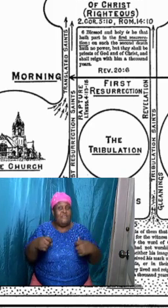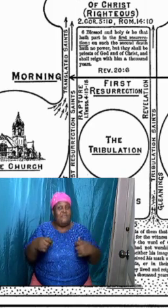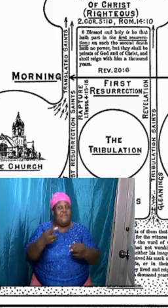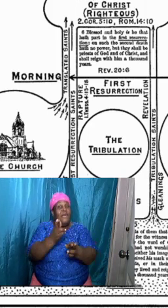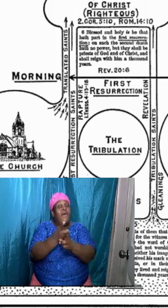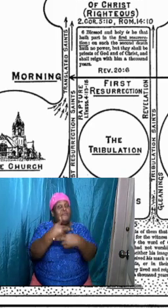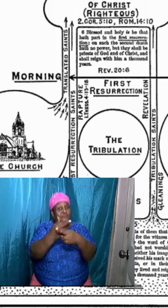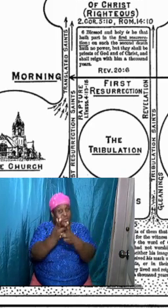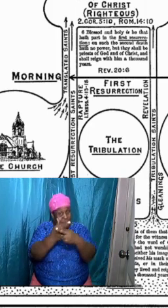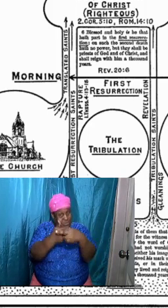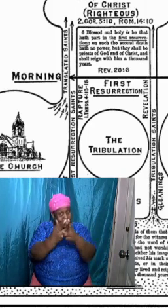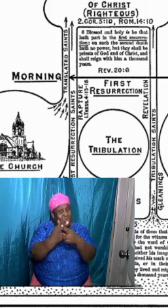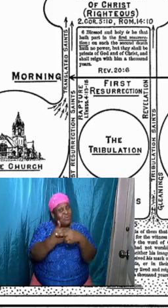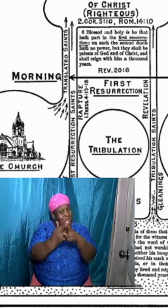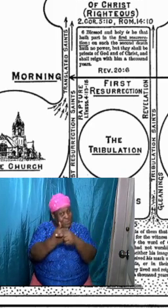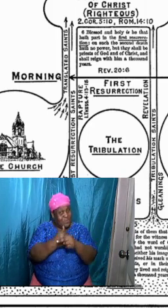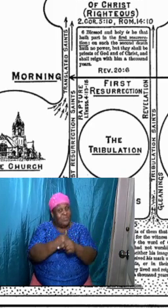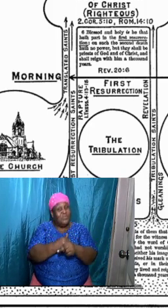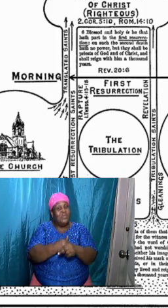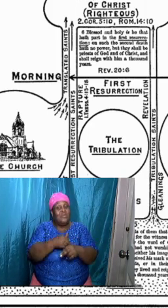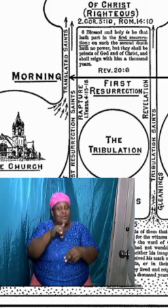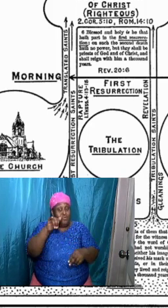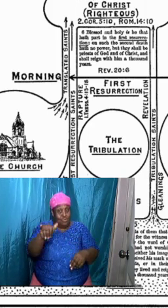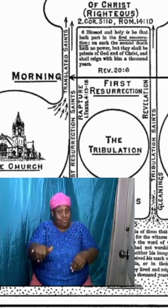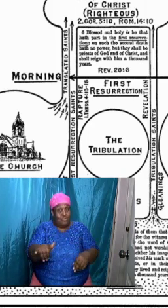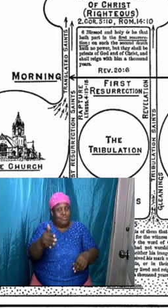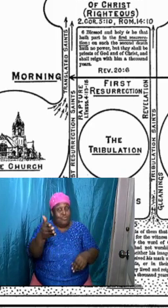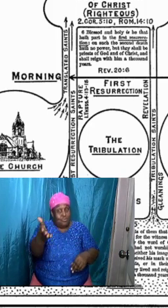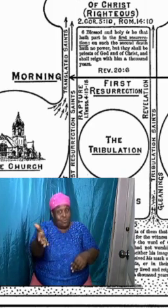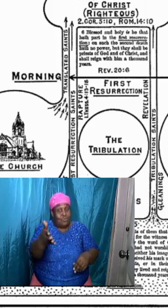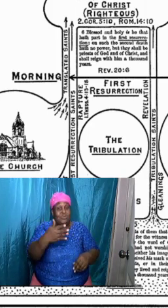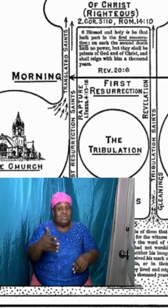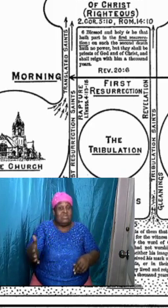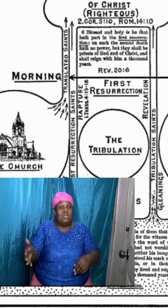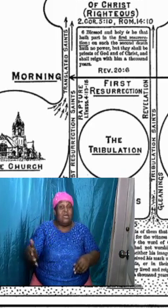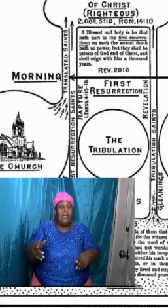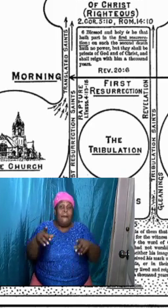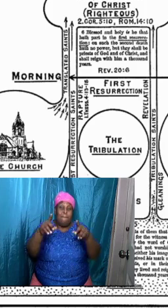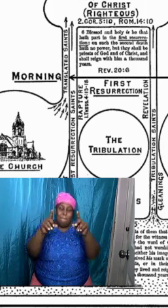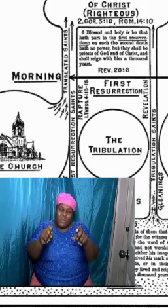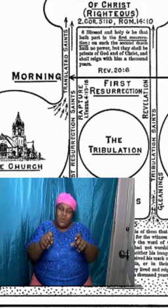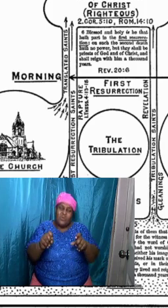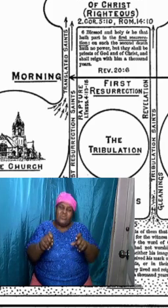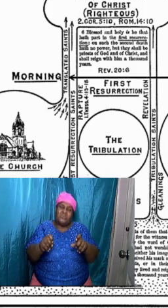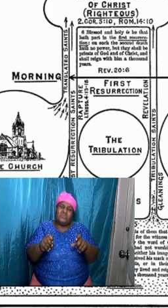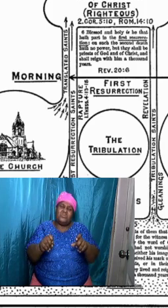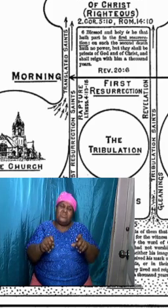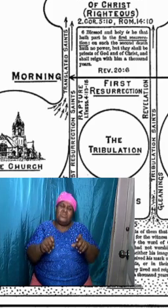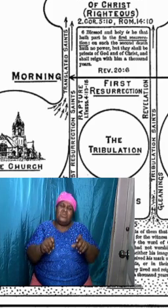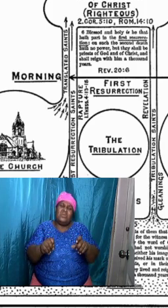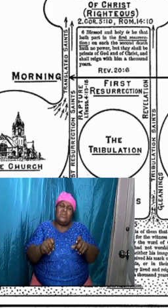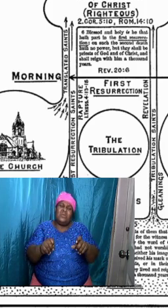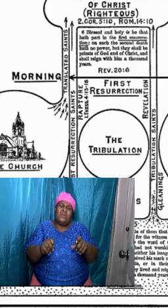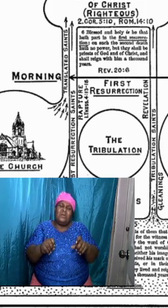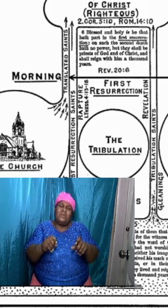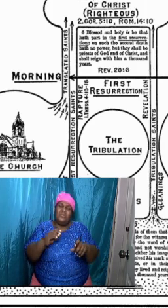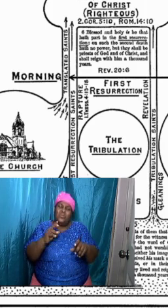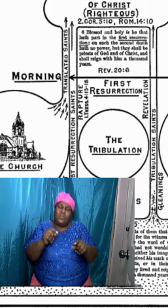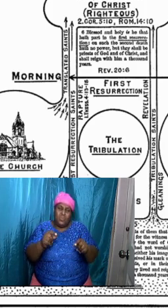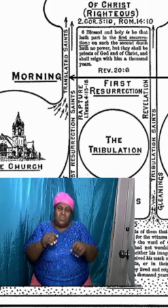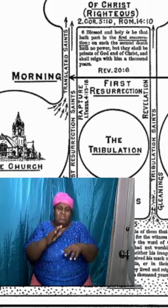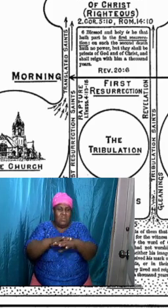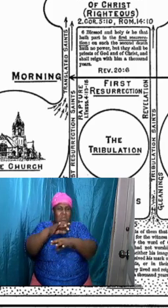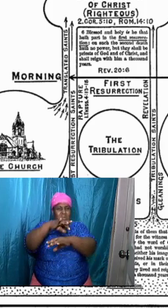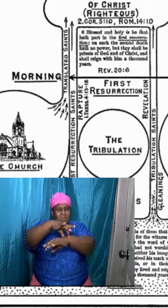and we will be restored. Those things we must treat with here on earth. Because the judgment